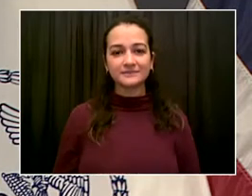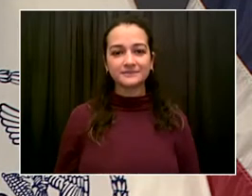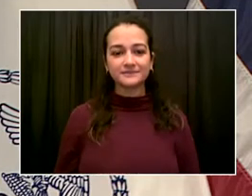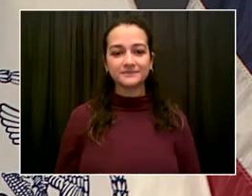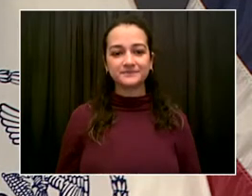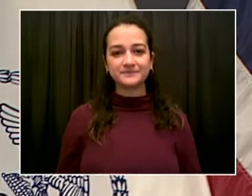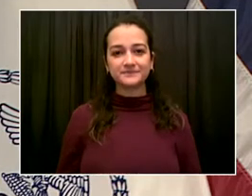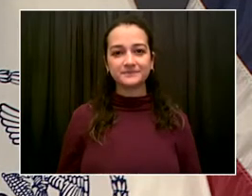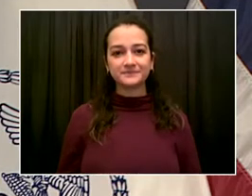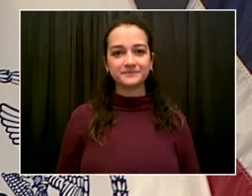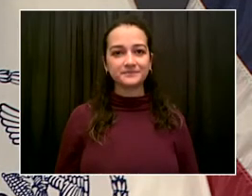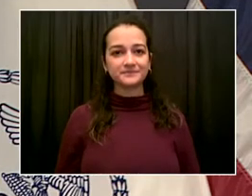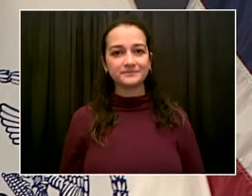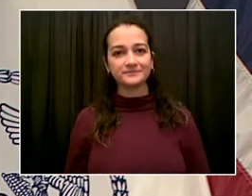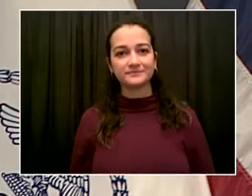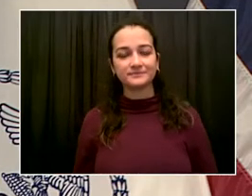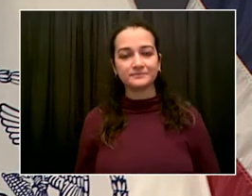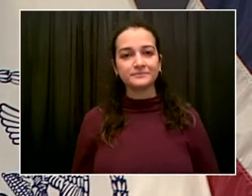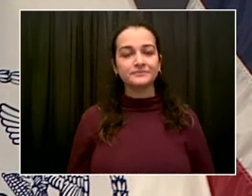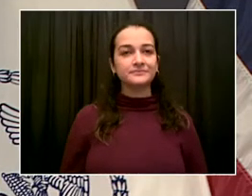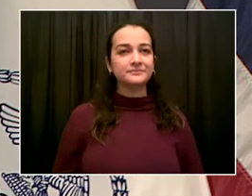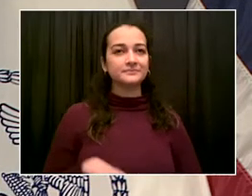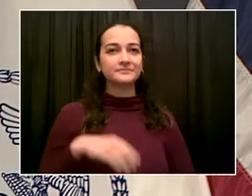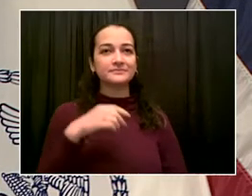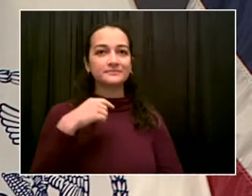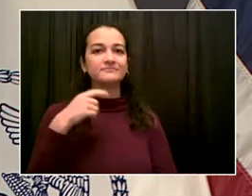today goes to David Evans from ABC.